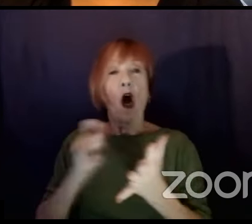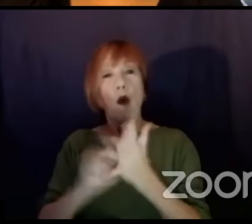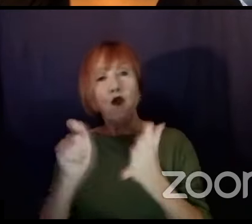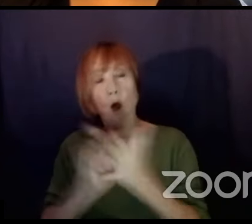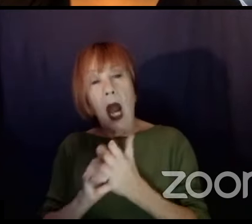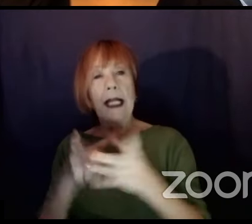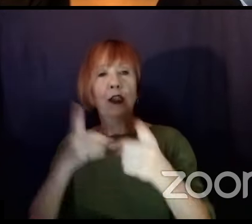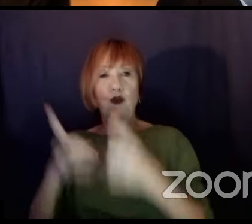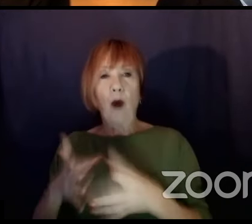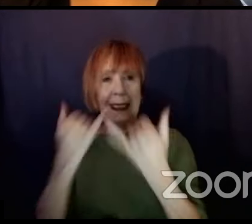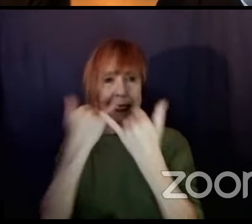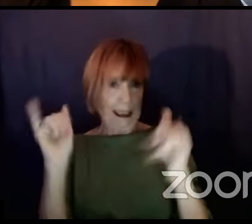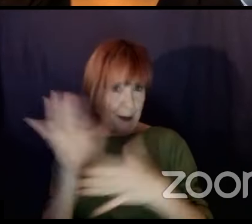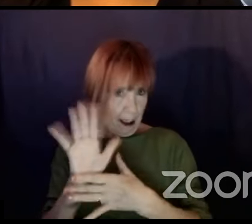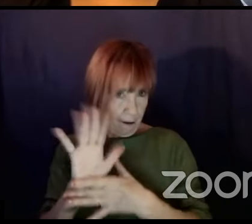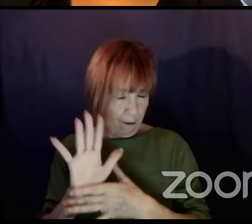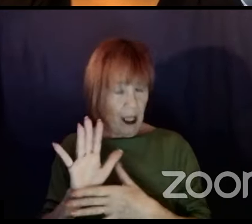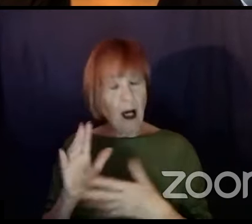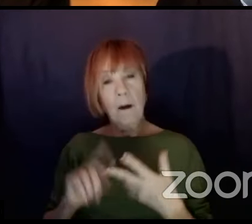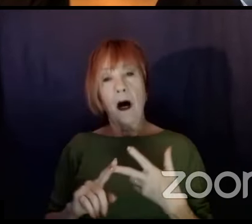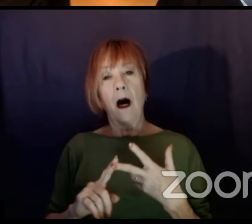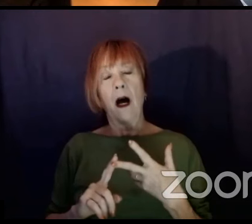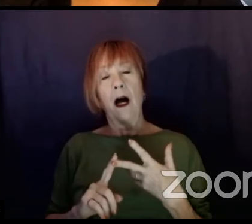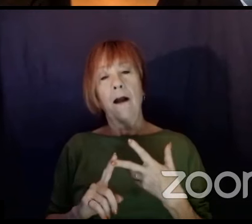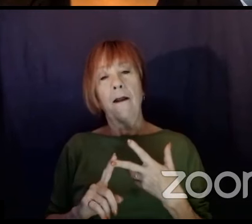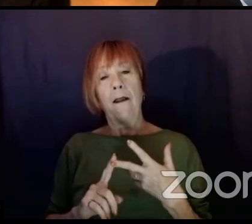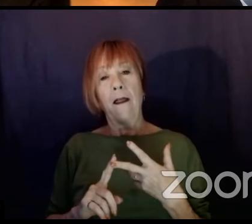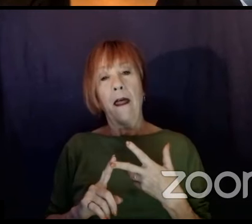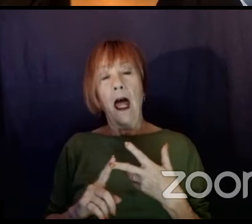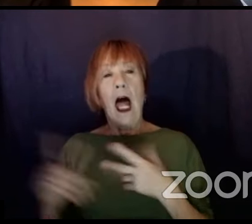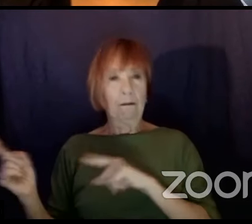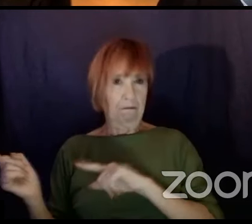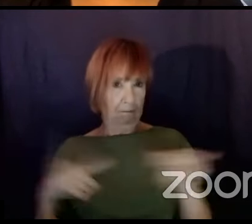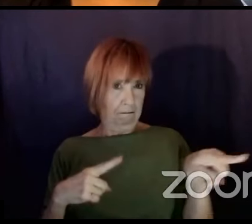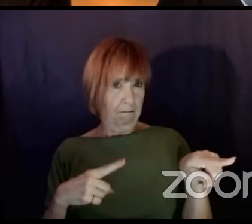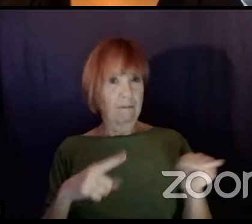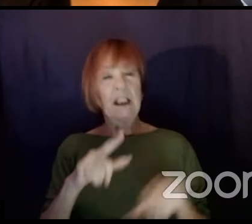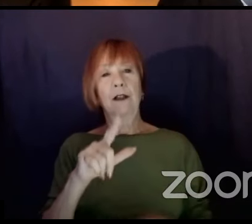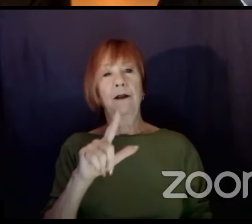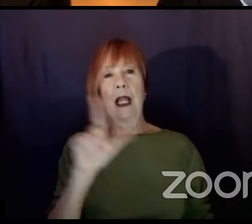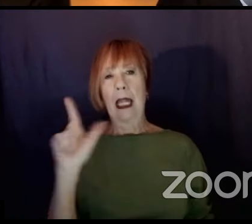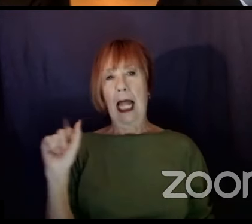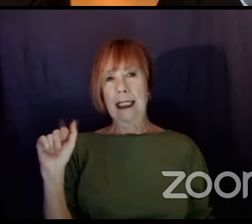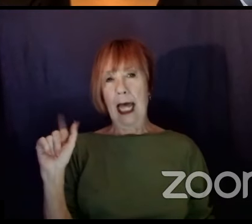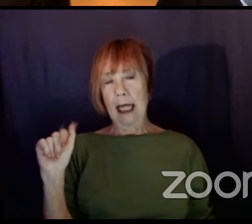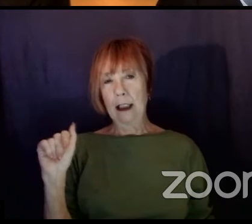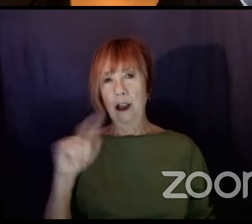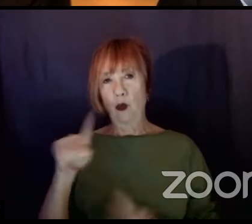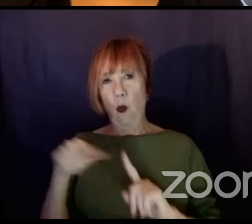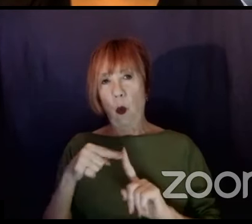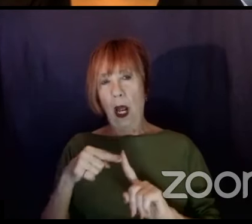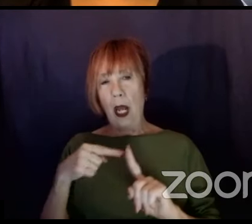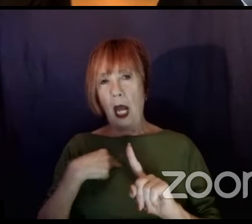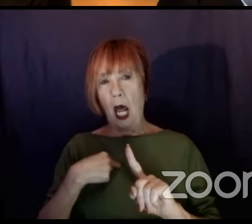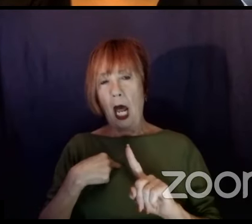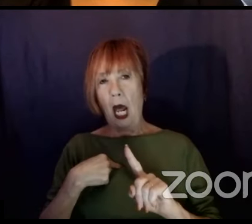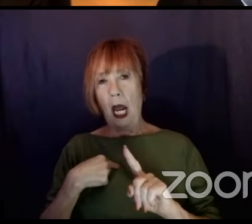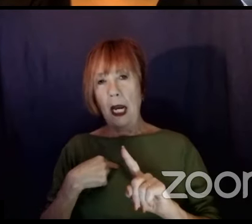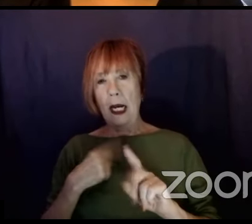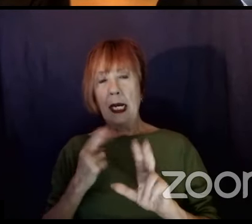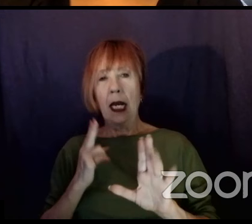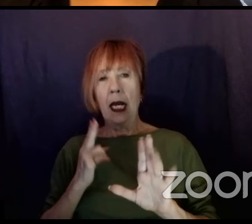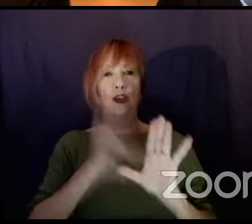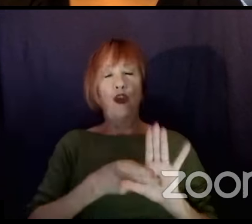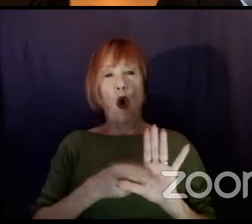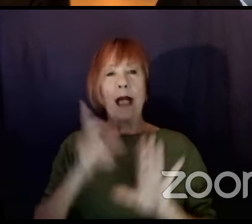film and came out to L.A. when I got into the Disney ABC